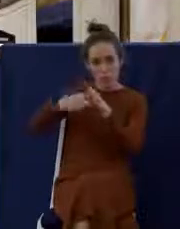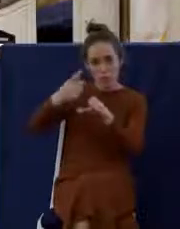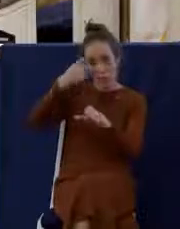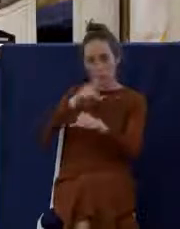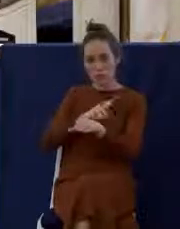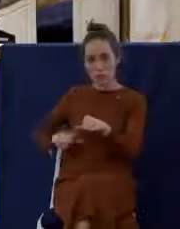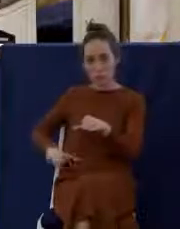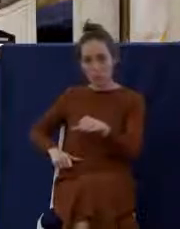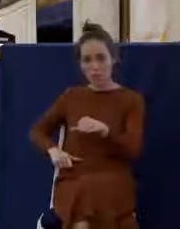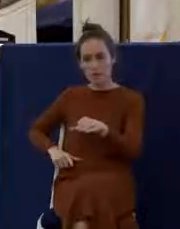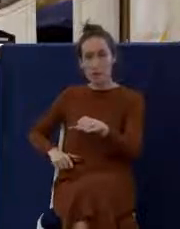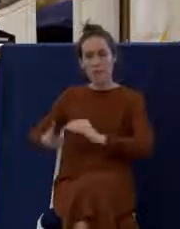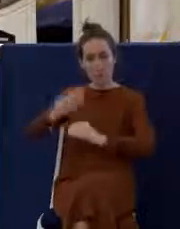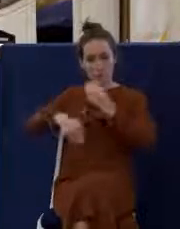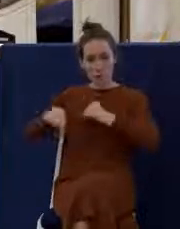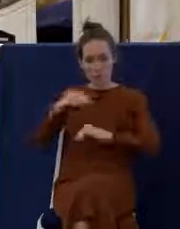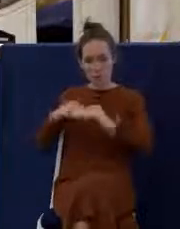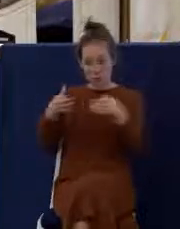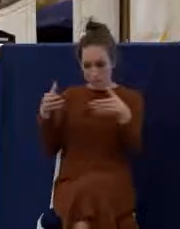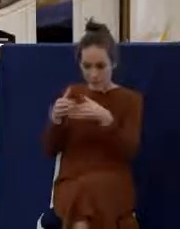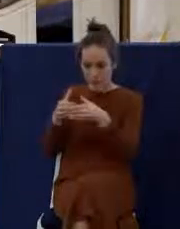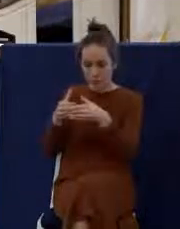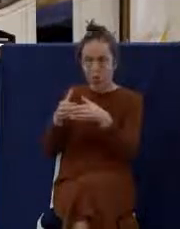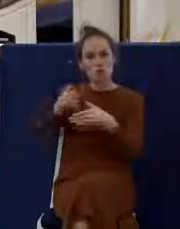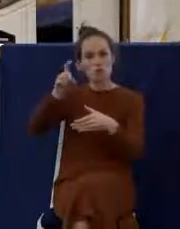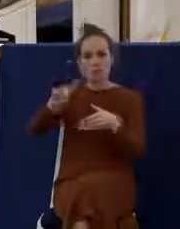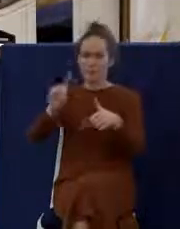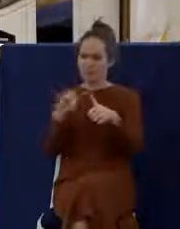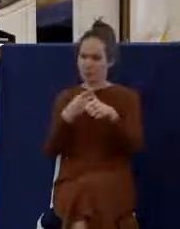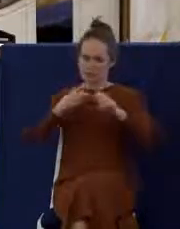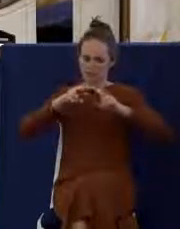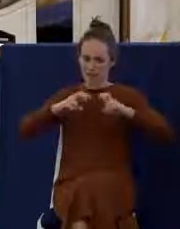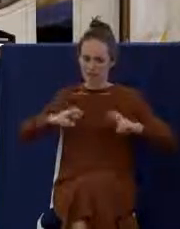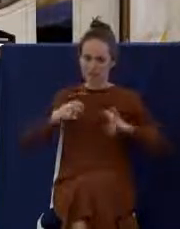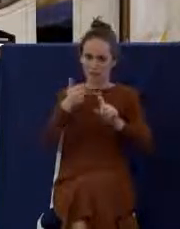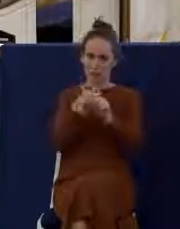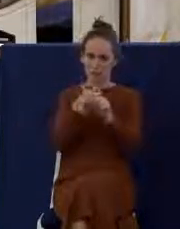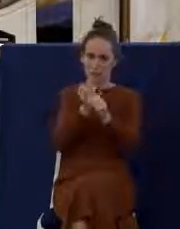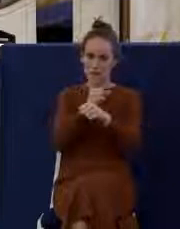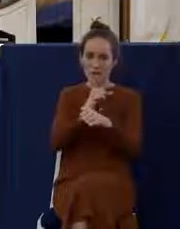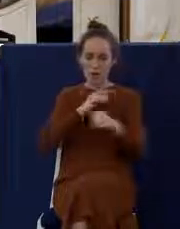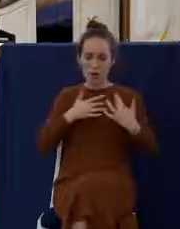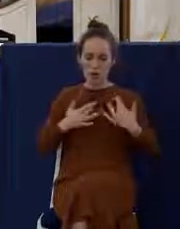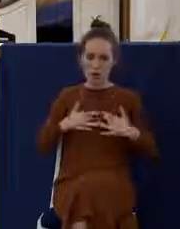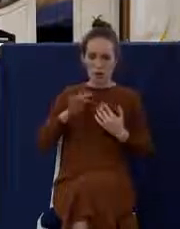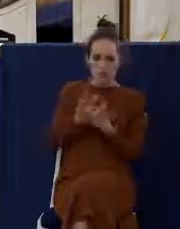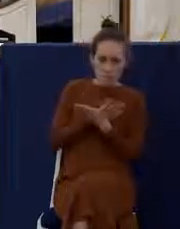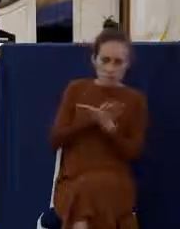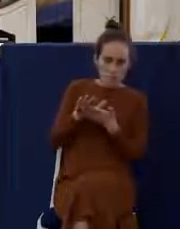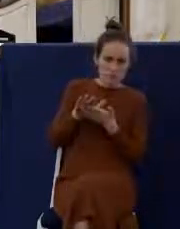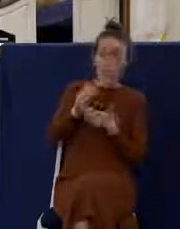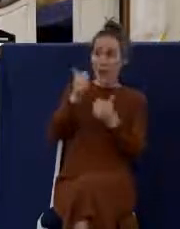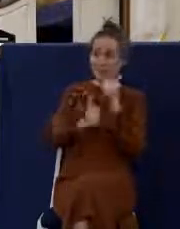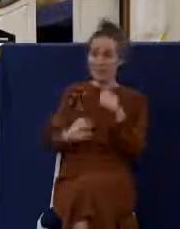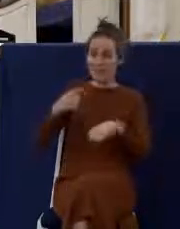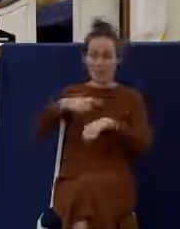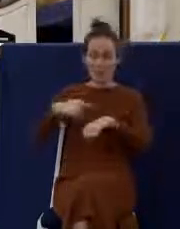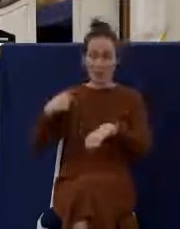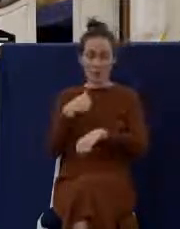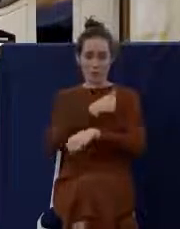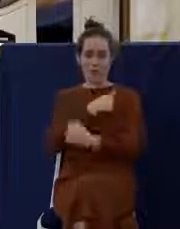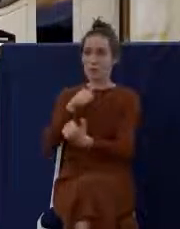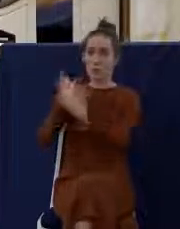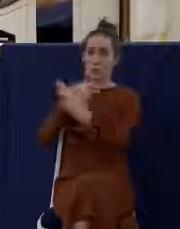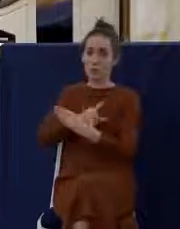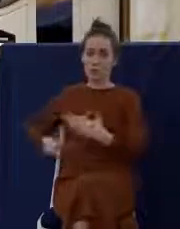You better examine yourself. You better make sure that your heart is right. So every time we come to the Lord's table, we should examine ourselves spiritually. That's what